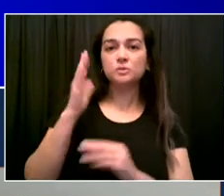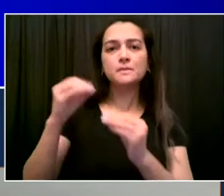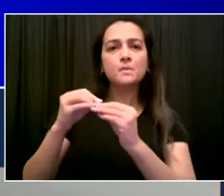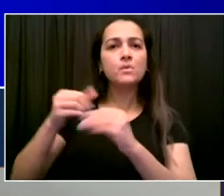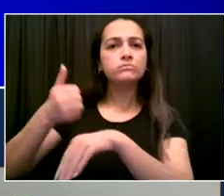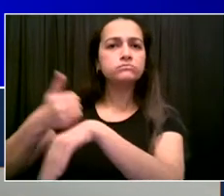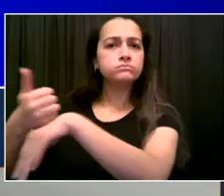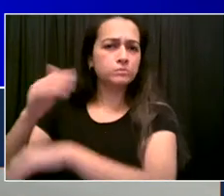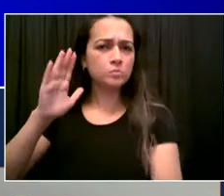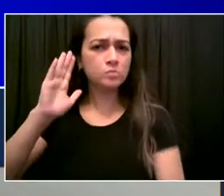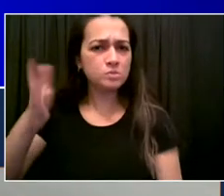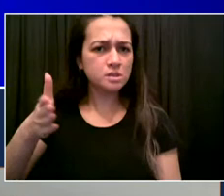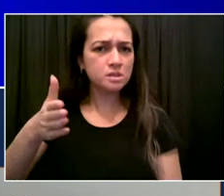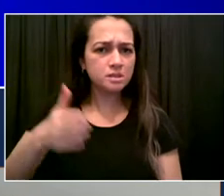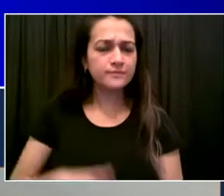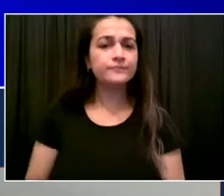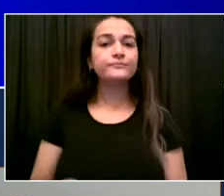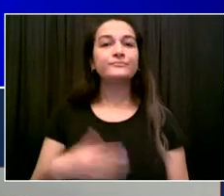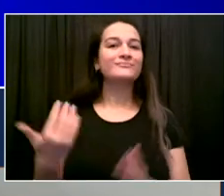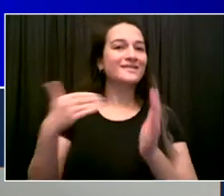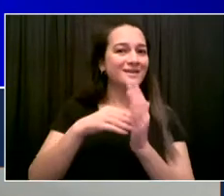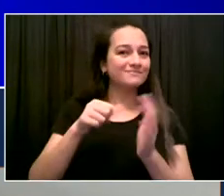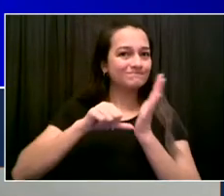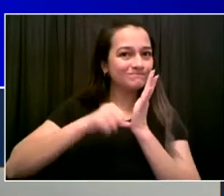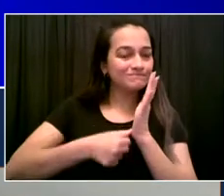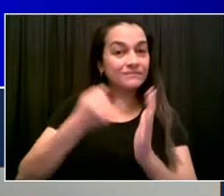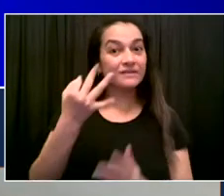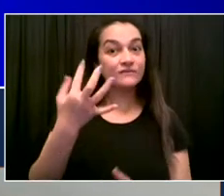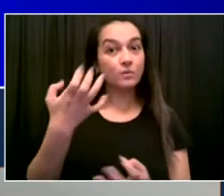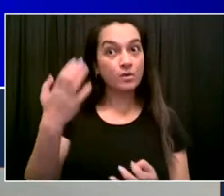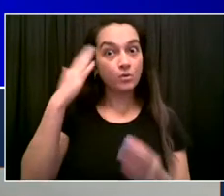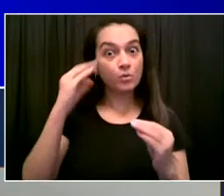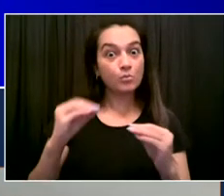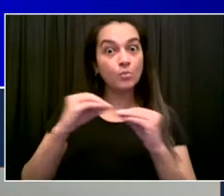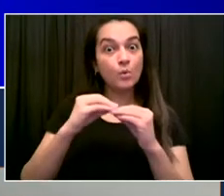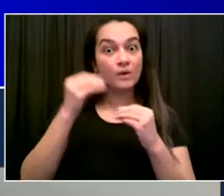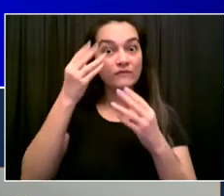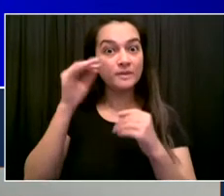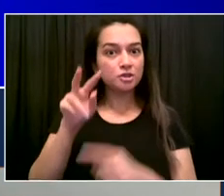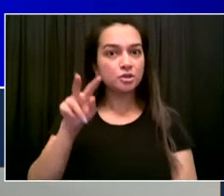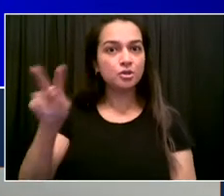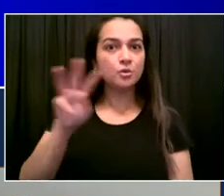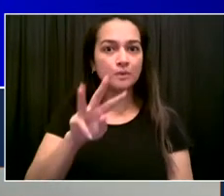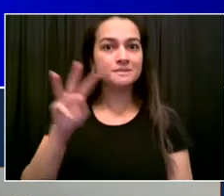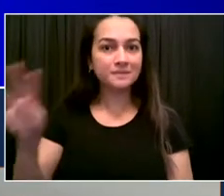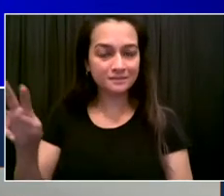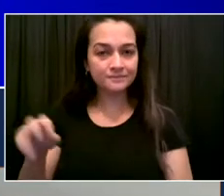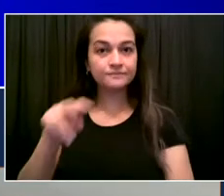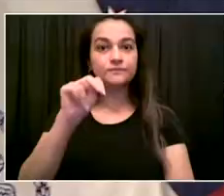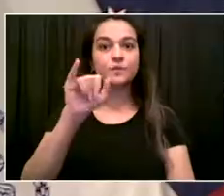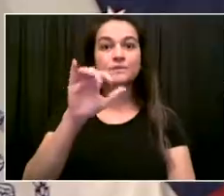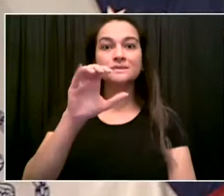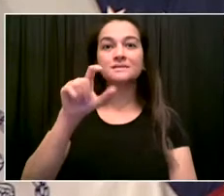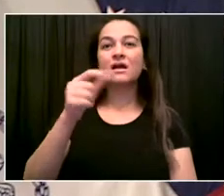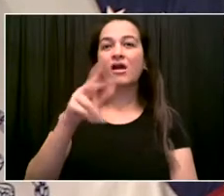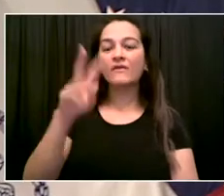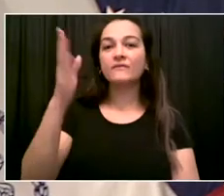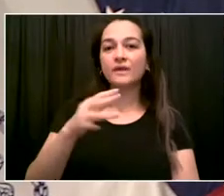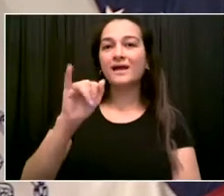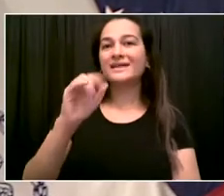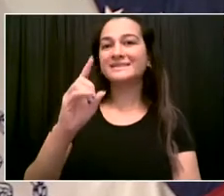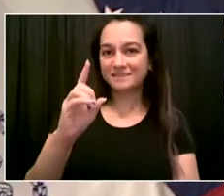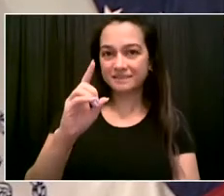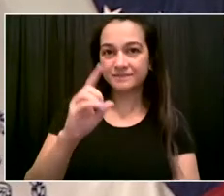or call 311 and just say IDNYC. And it's here for you. I want you to hear more about this good